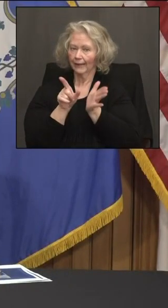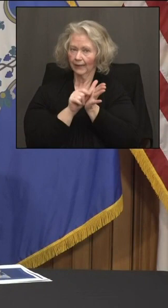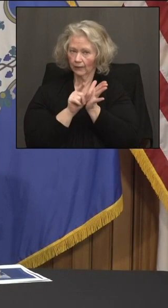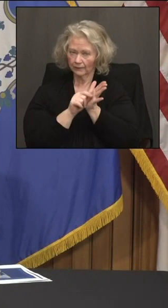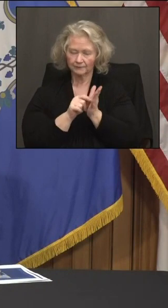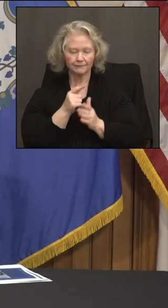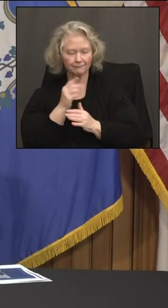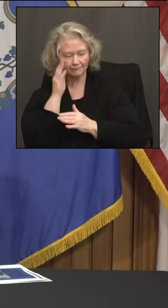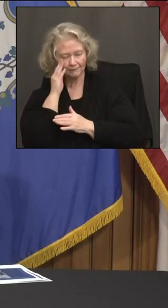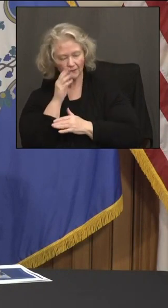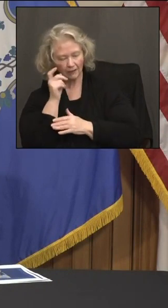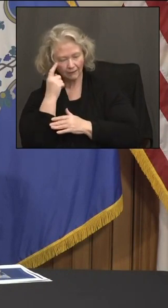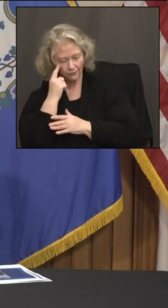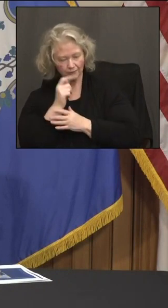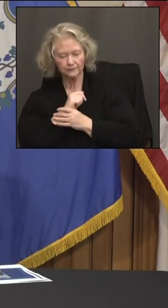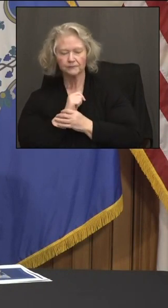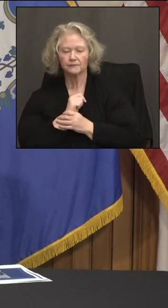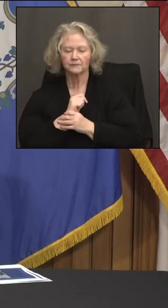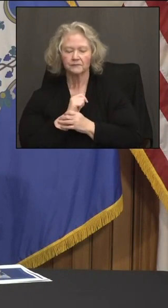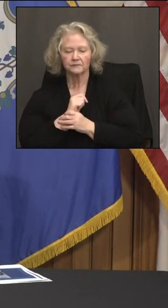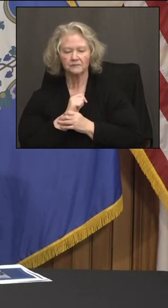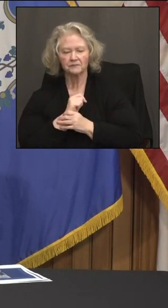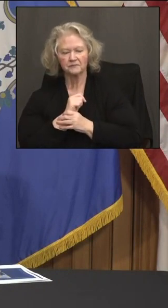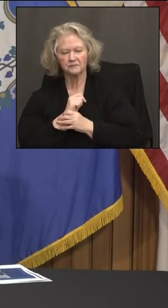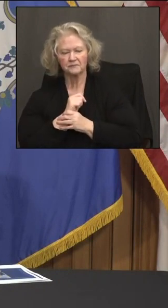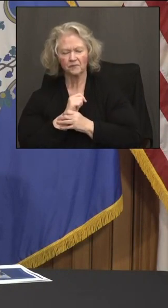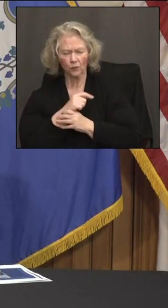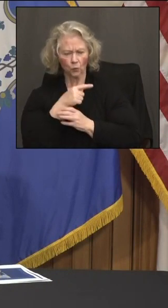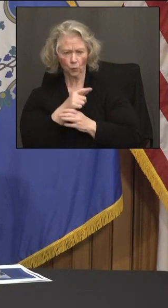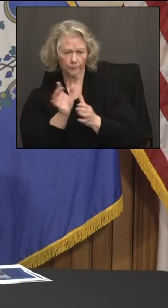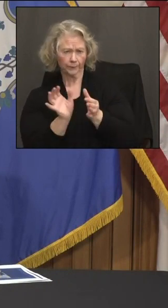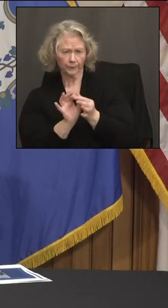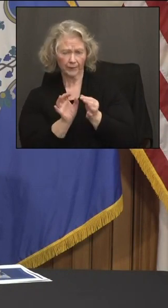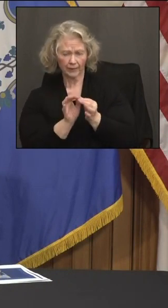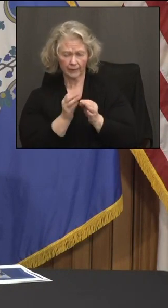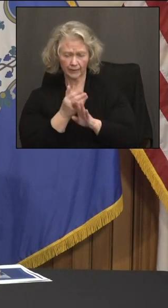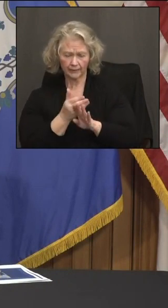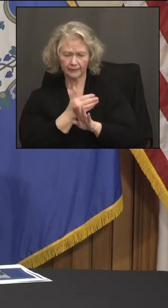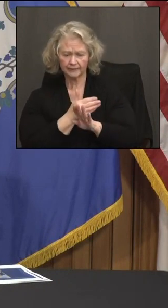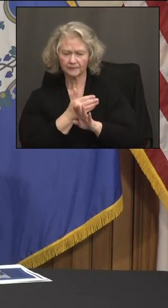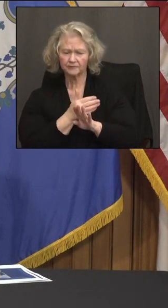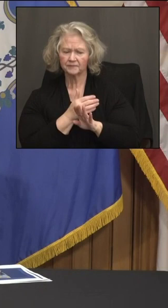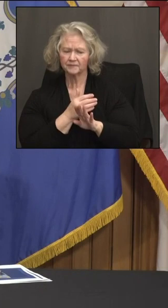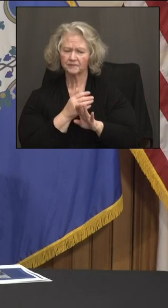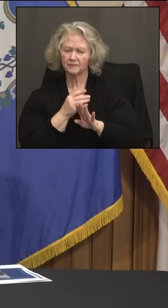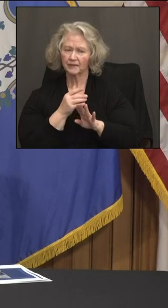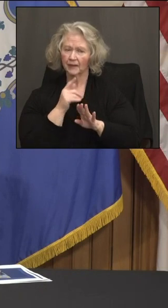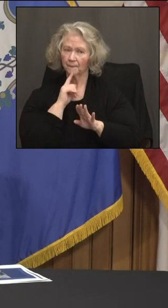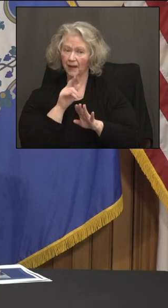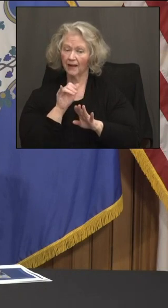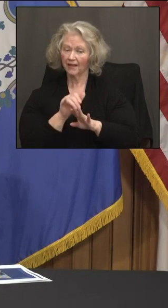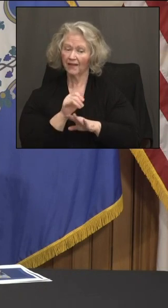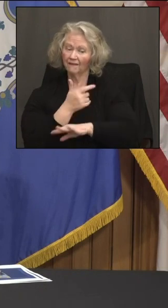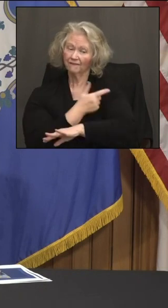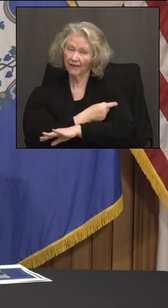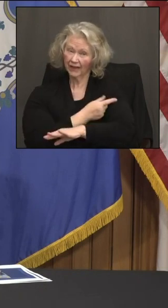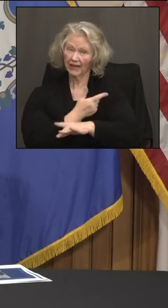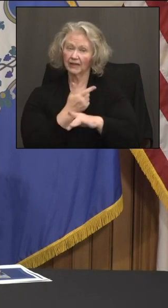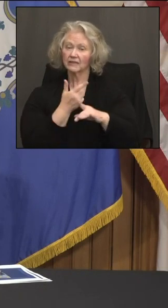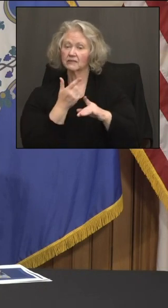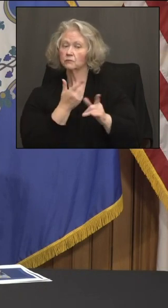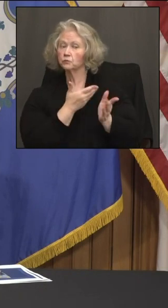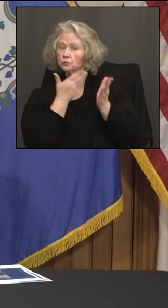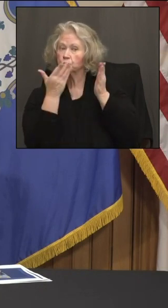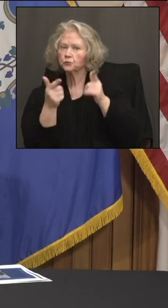Hello, Governor. I want to follow up on what you mentioned earlier about making the vaccines available on-site at an electric